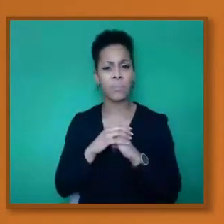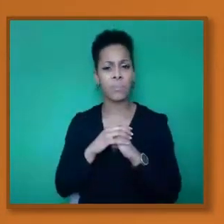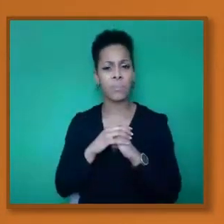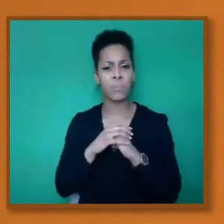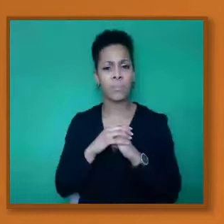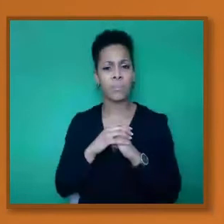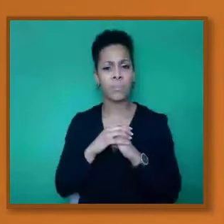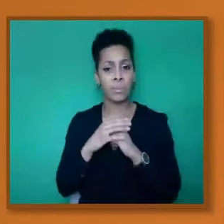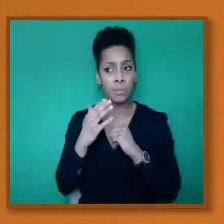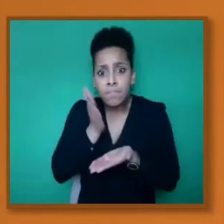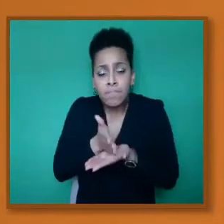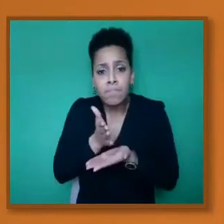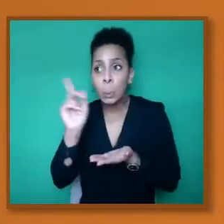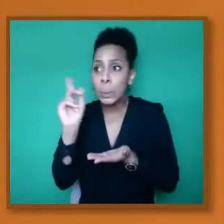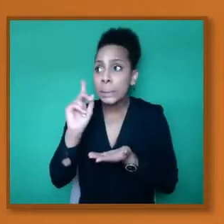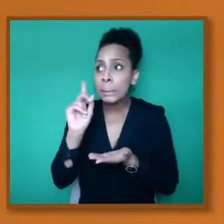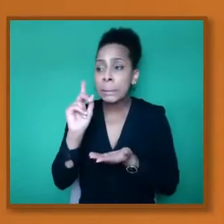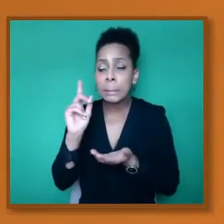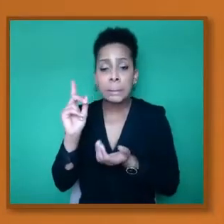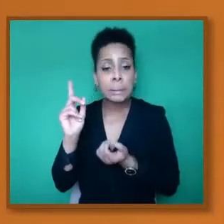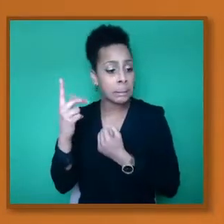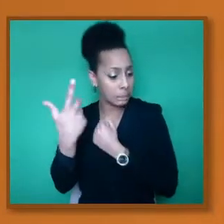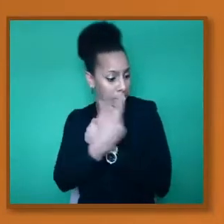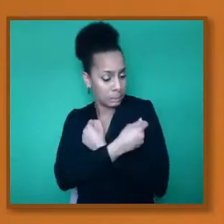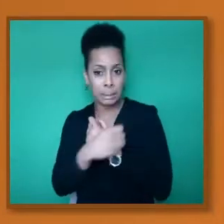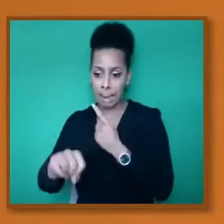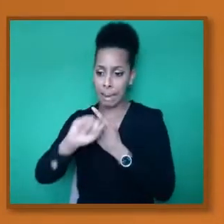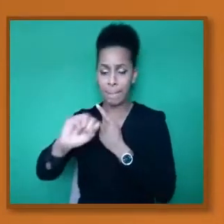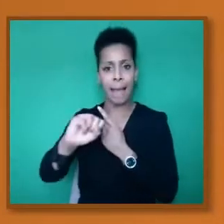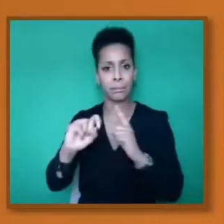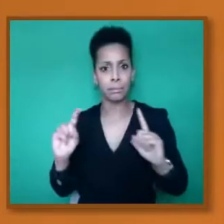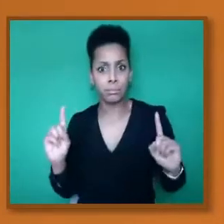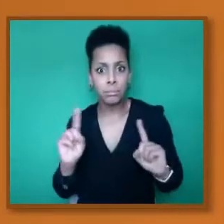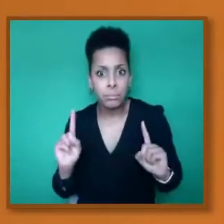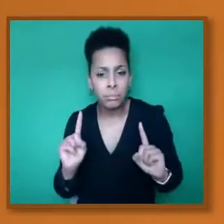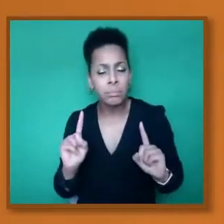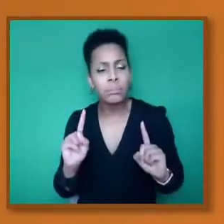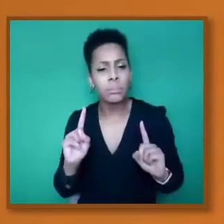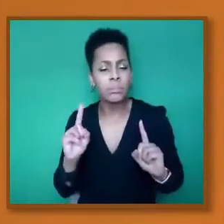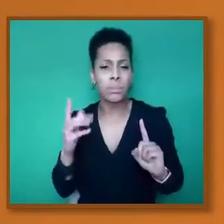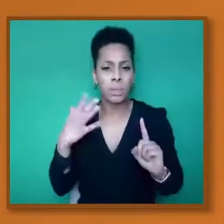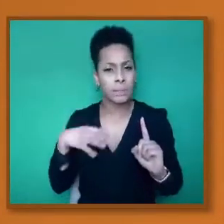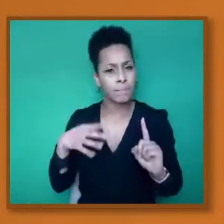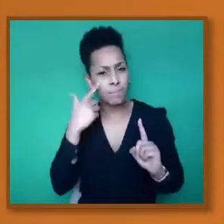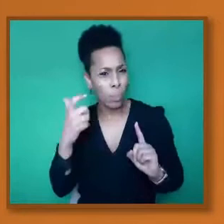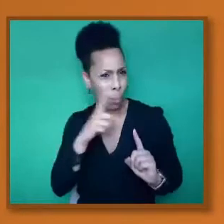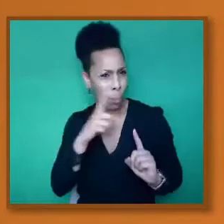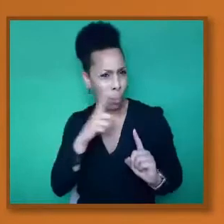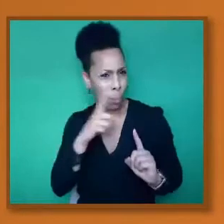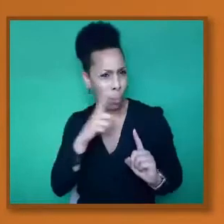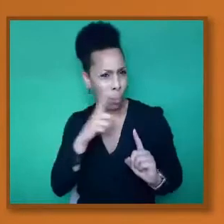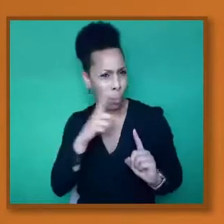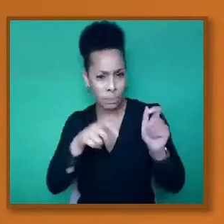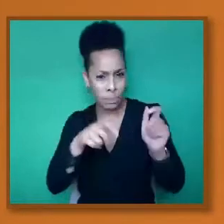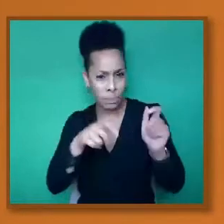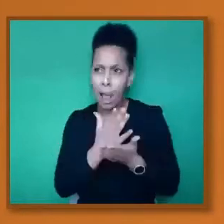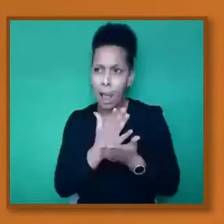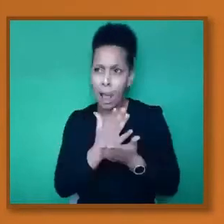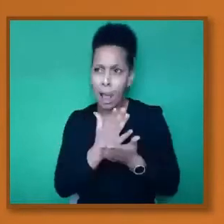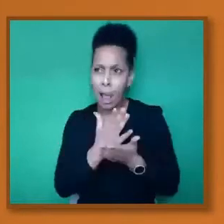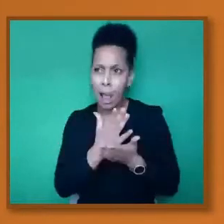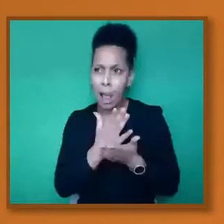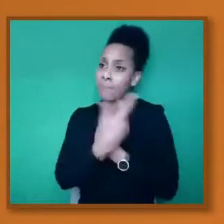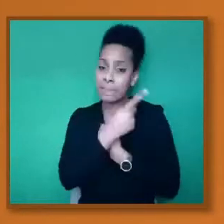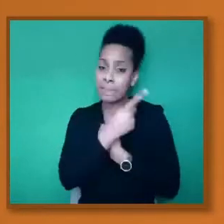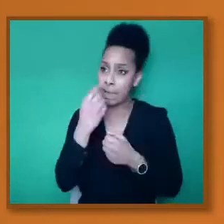reasons are and why people are not opposed to the vaccine, but they do want to have more